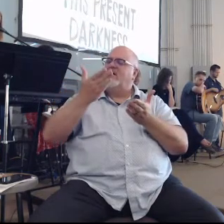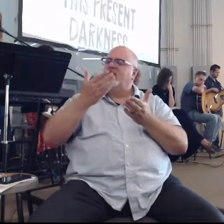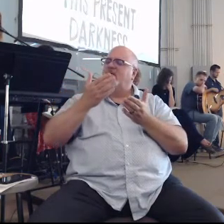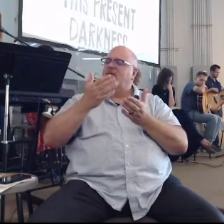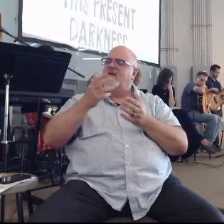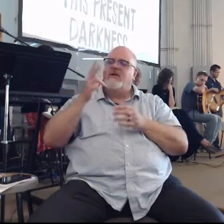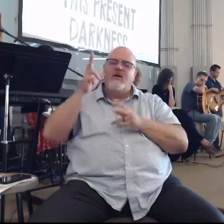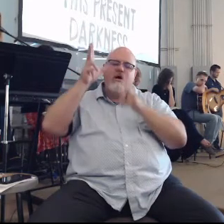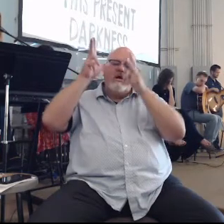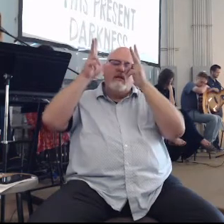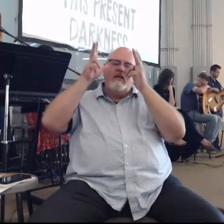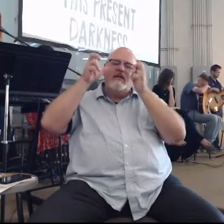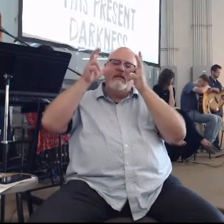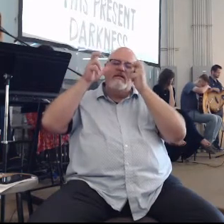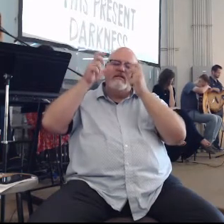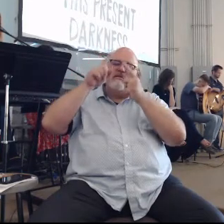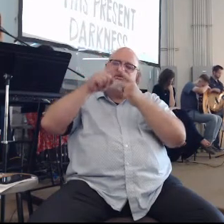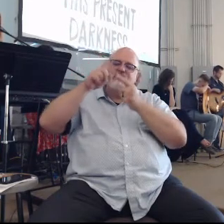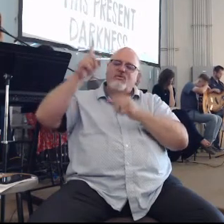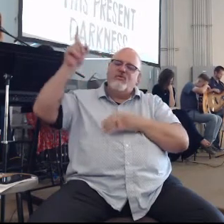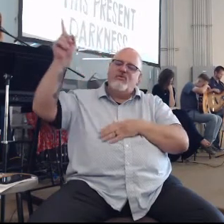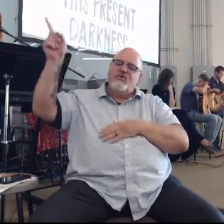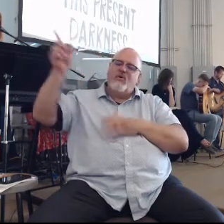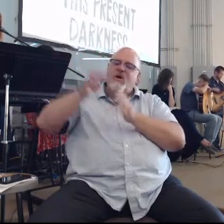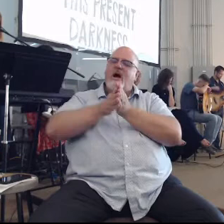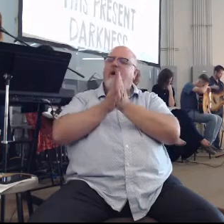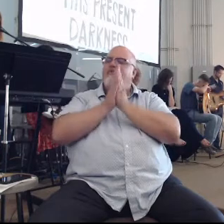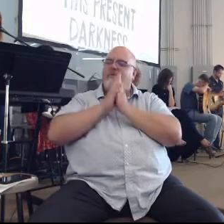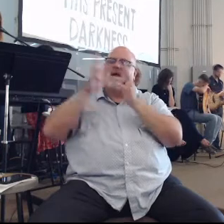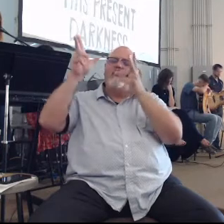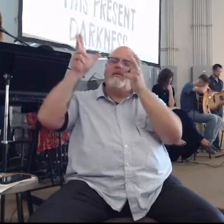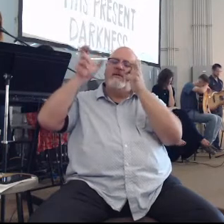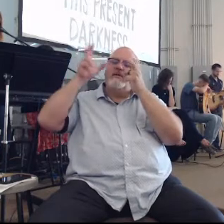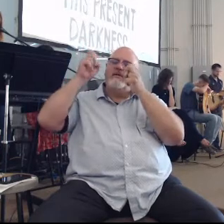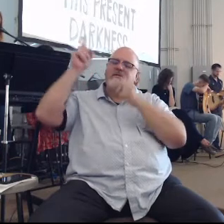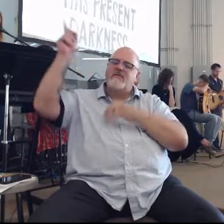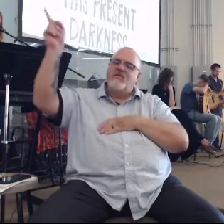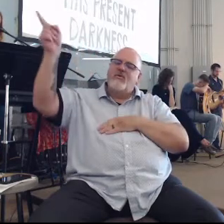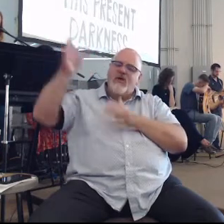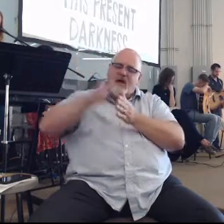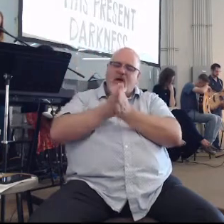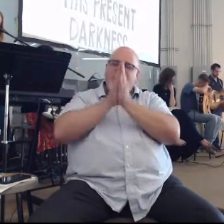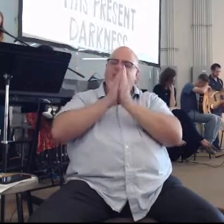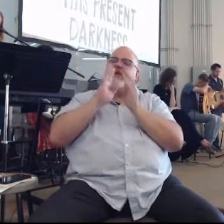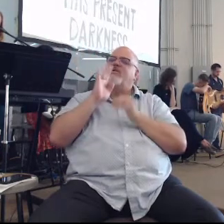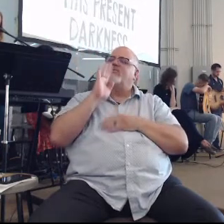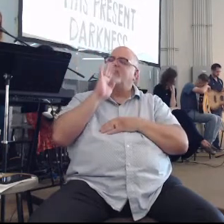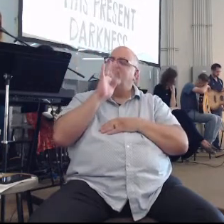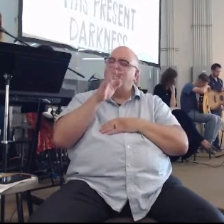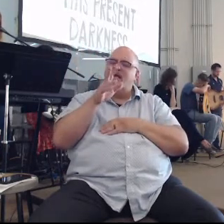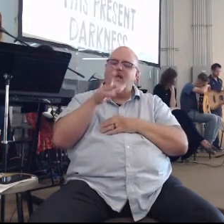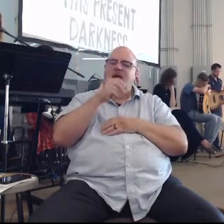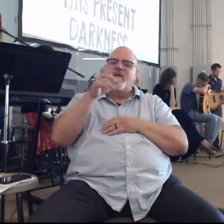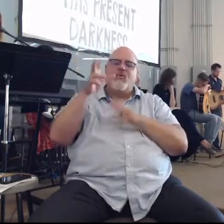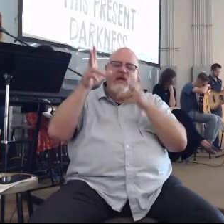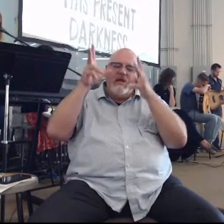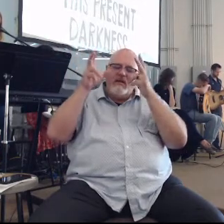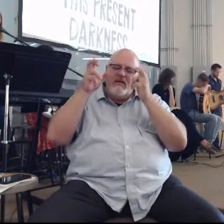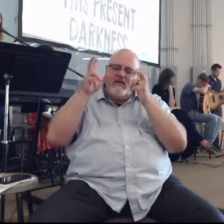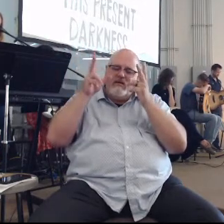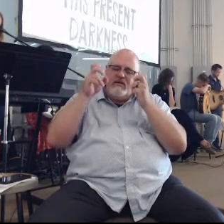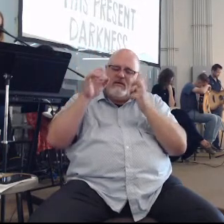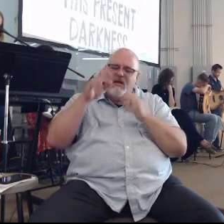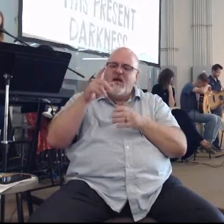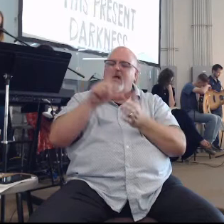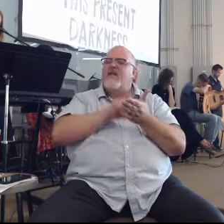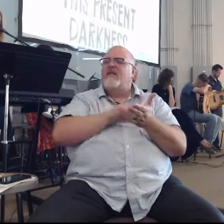to listen to you. Lord, I pray that we would listen to you. Lord, I pray that you would speak to us and we would hear. And that,